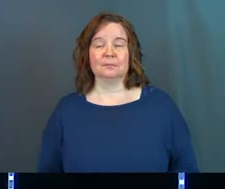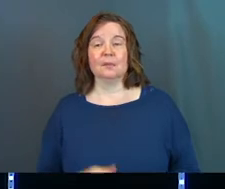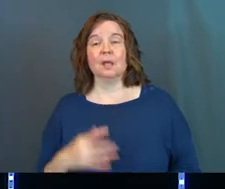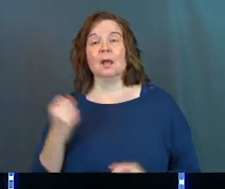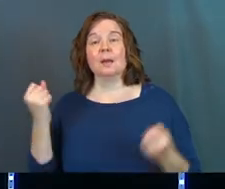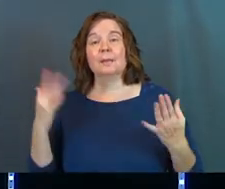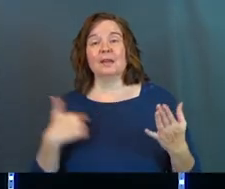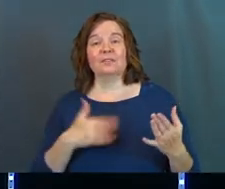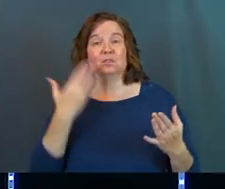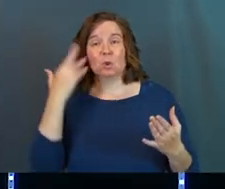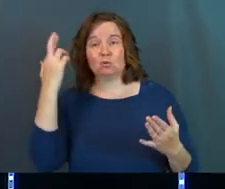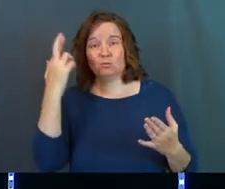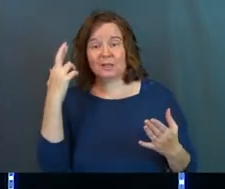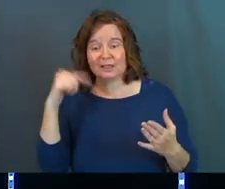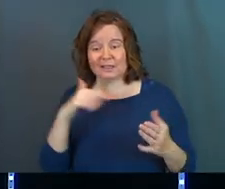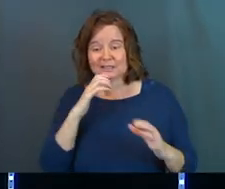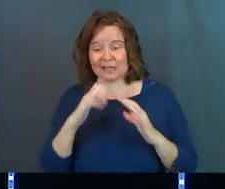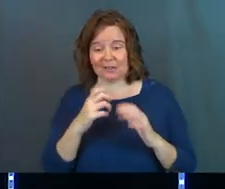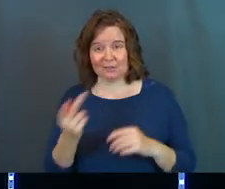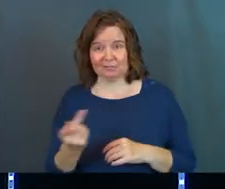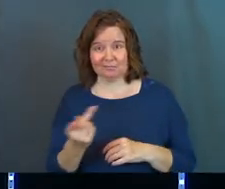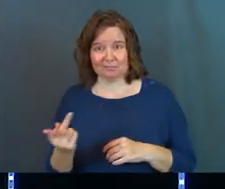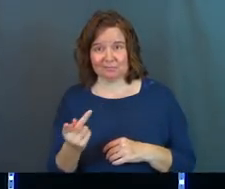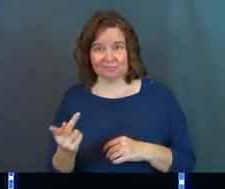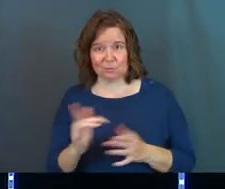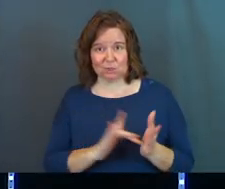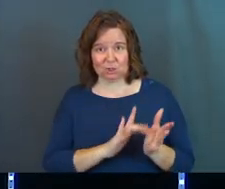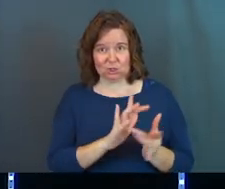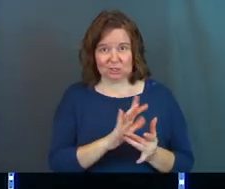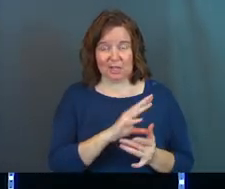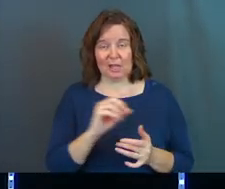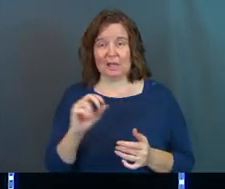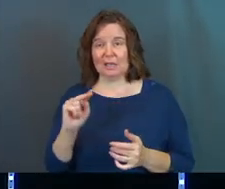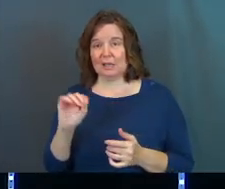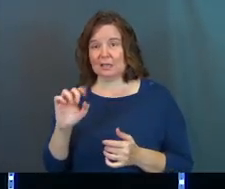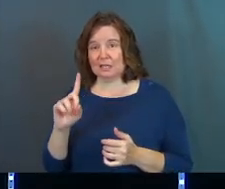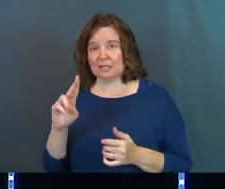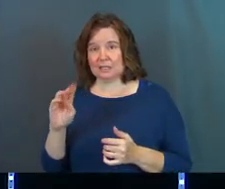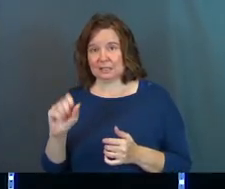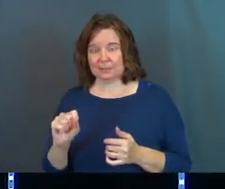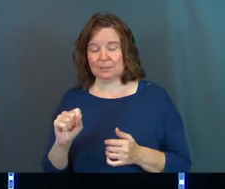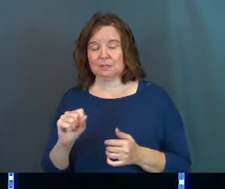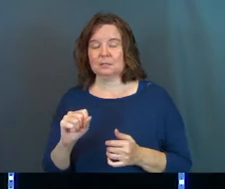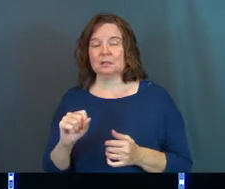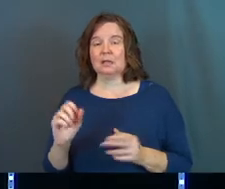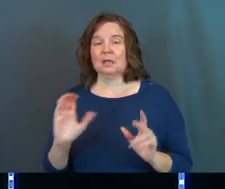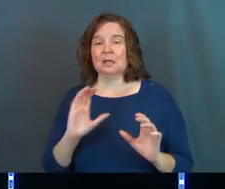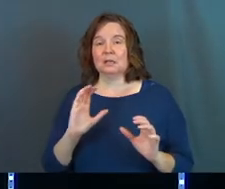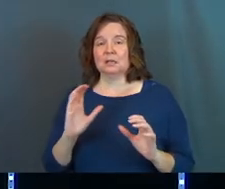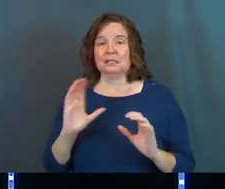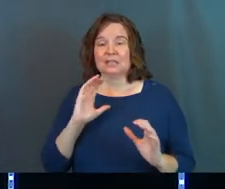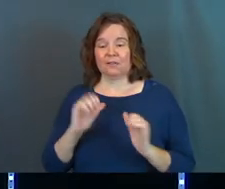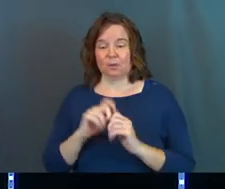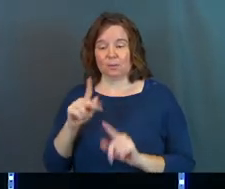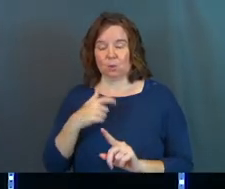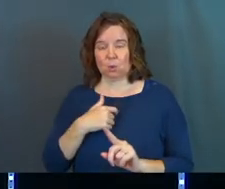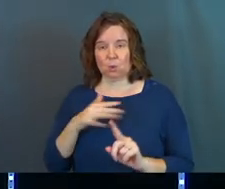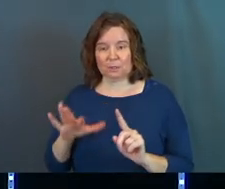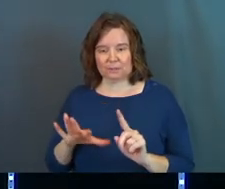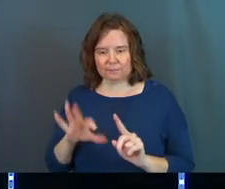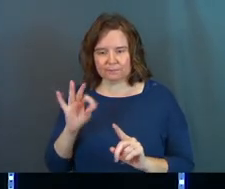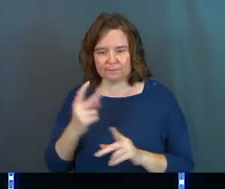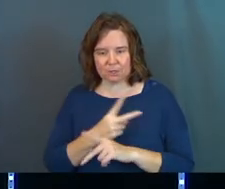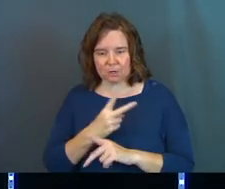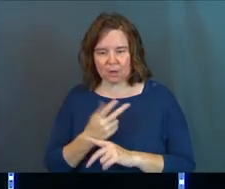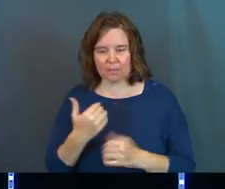And what many of us don't know is this conversation between Nicodemus and Jesus, it's a conversation between a person who was discovering